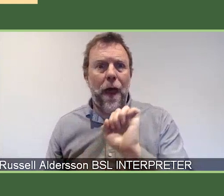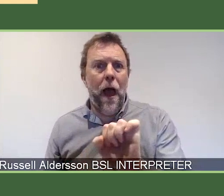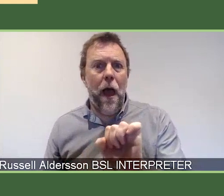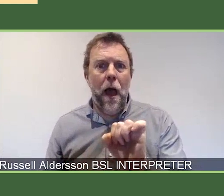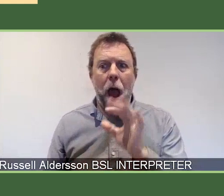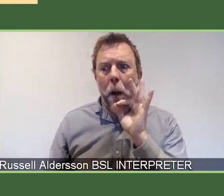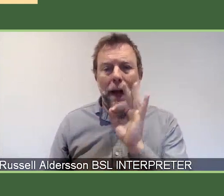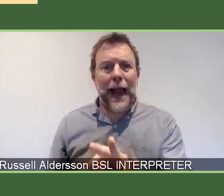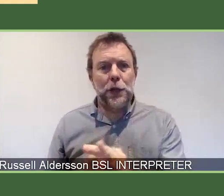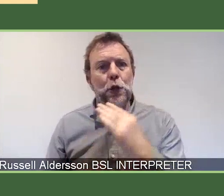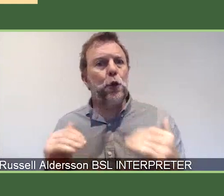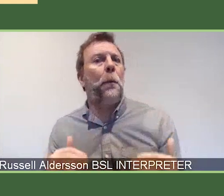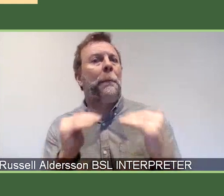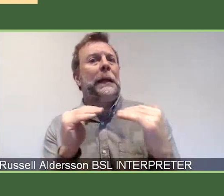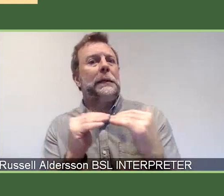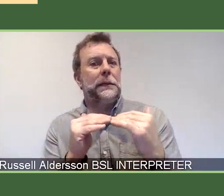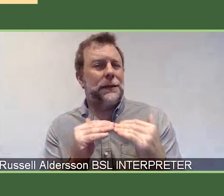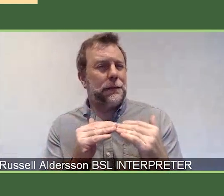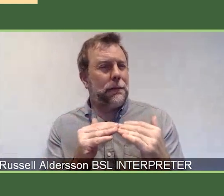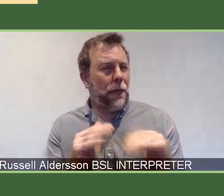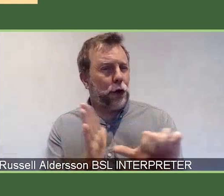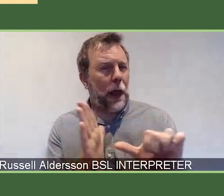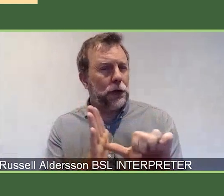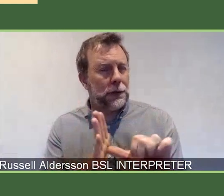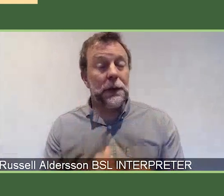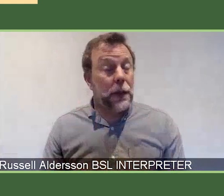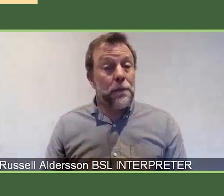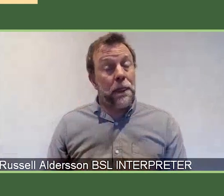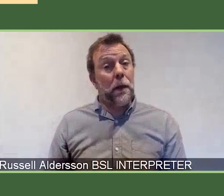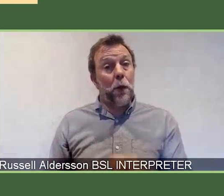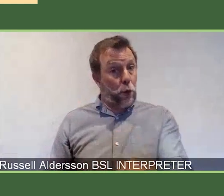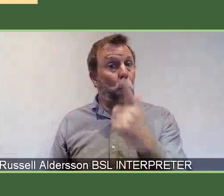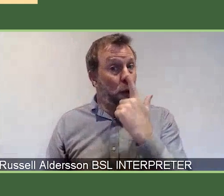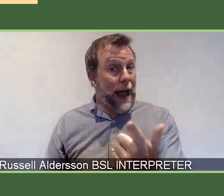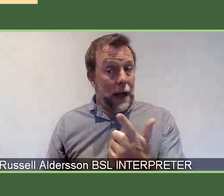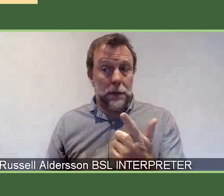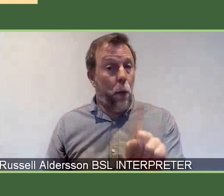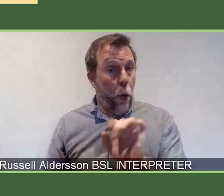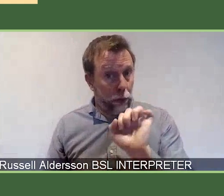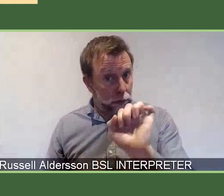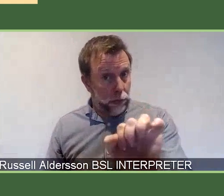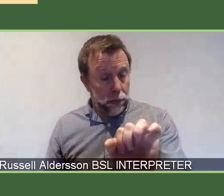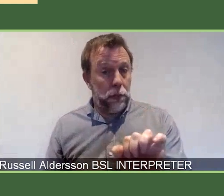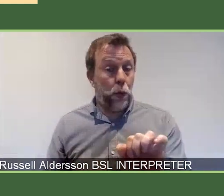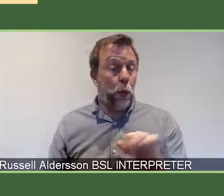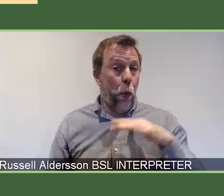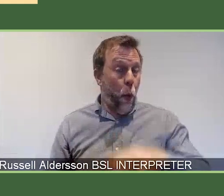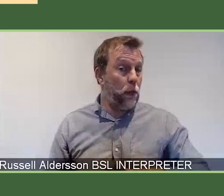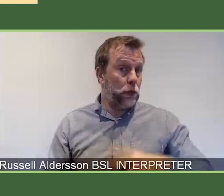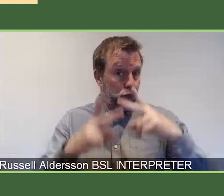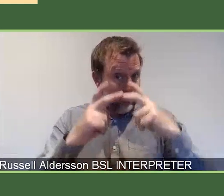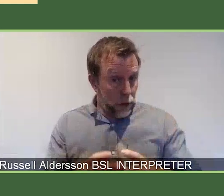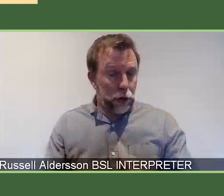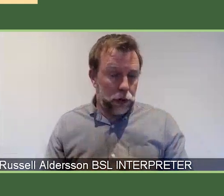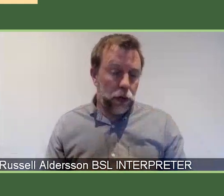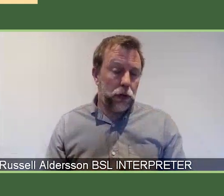that they kind of they kind of makes it sound like that they're fitting the challenge areas. That will not be a factor in deciding on whether or